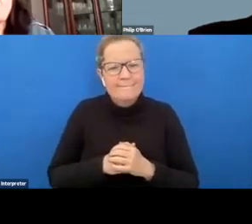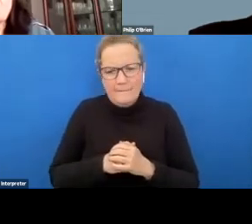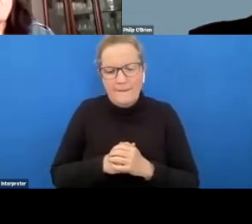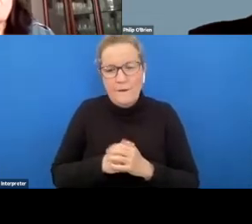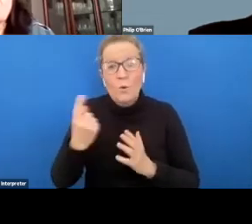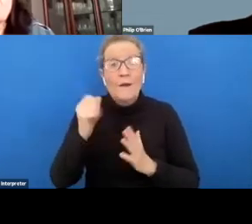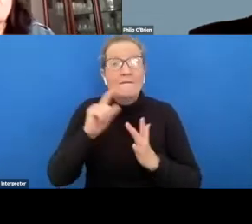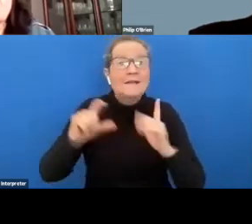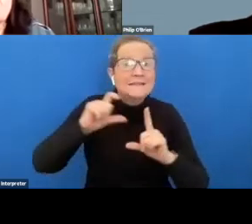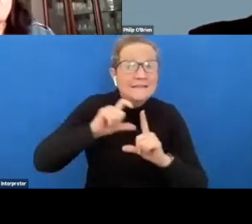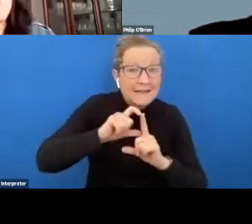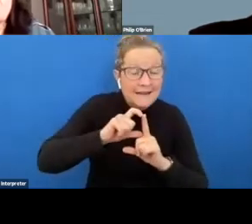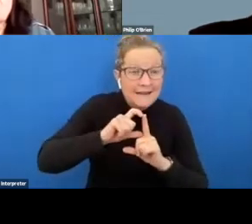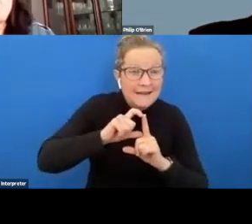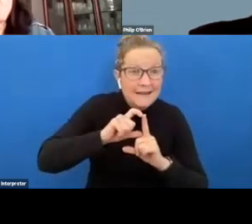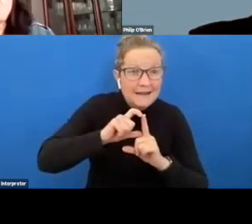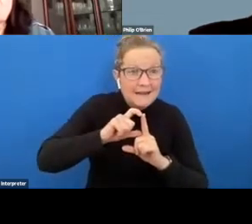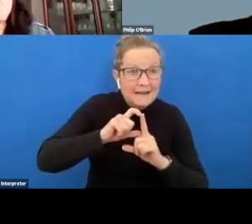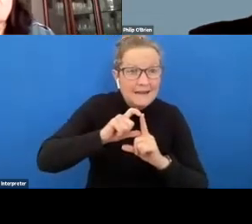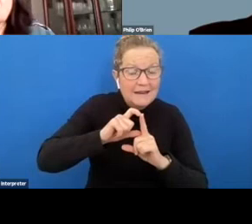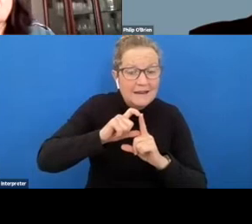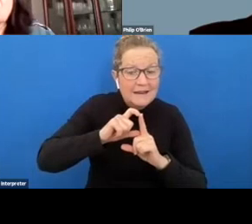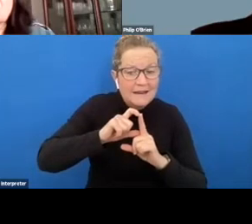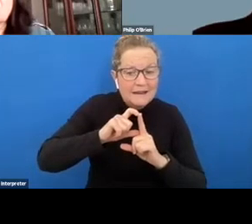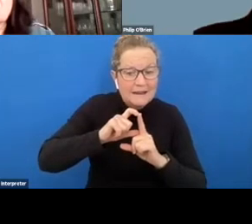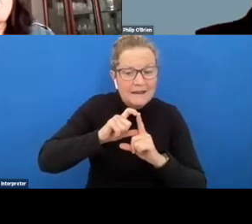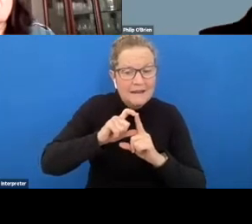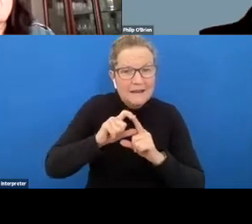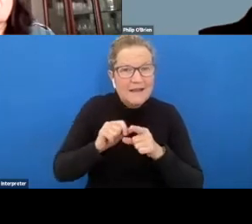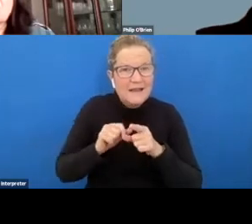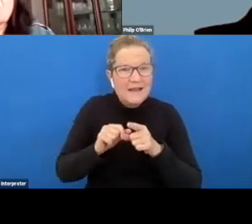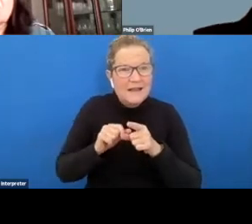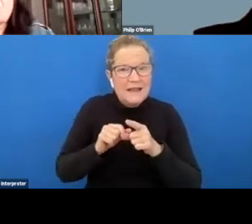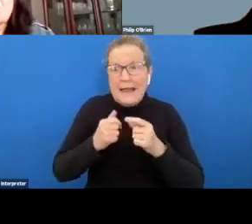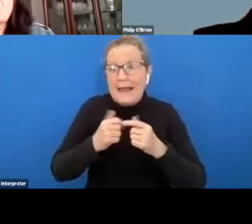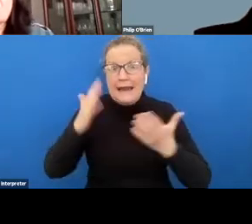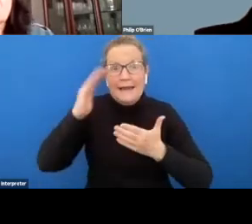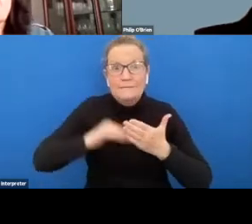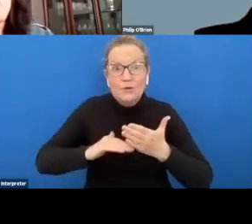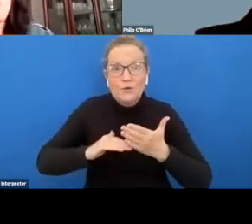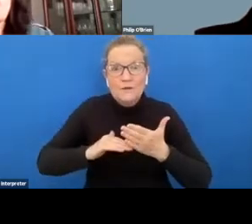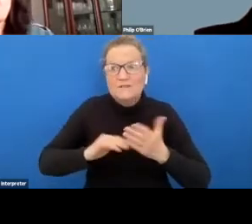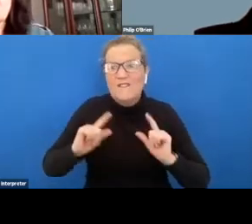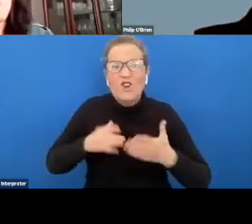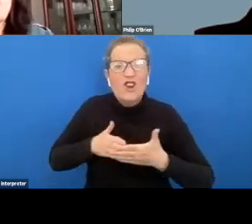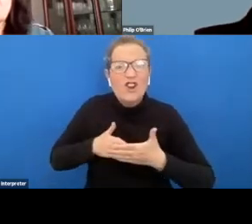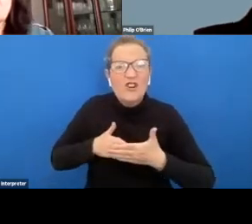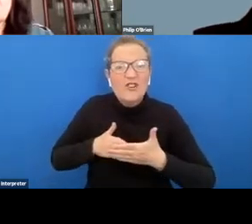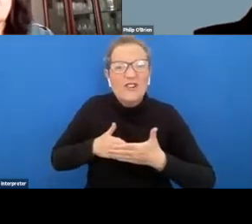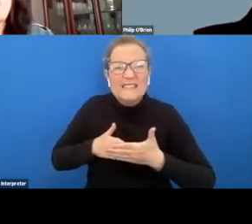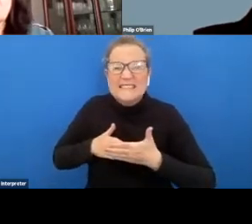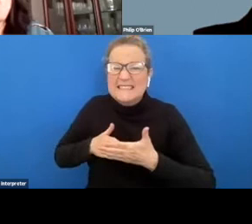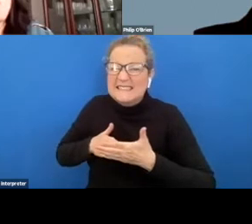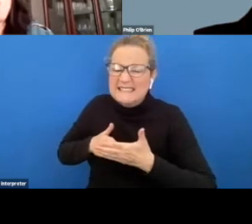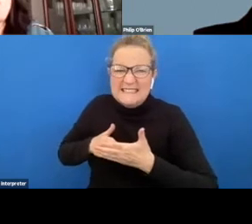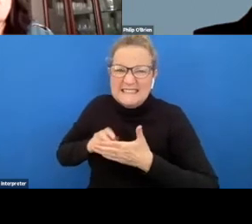disabilities anyway actually having any experience is is really one of the first hurdles and the first barriers so to